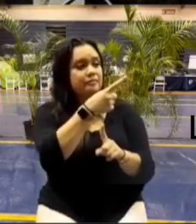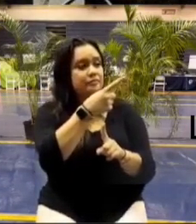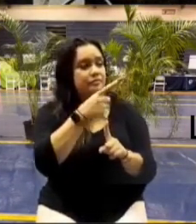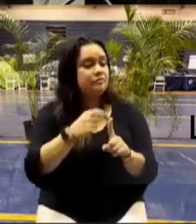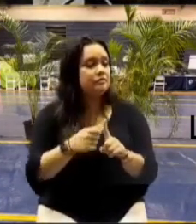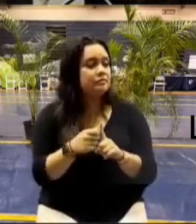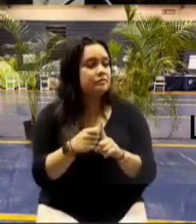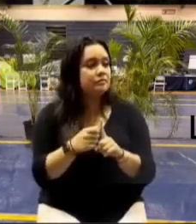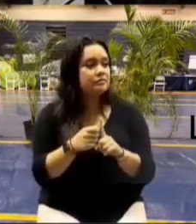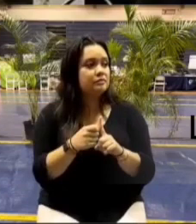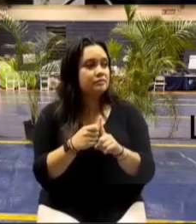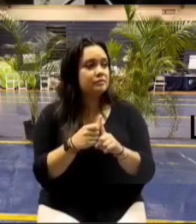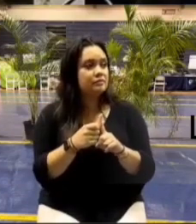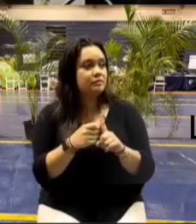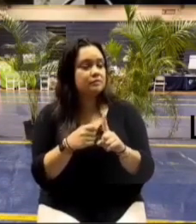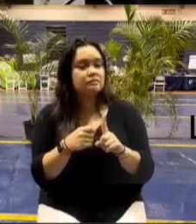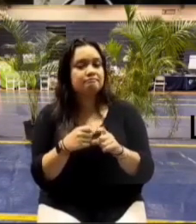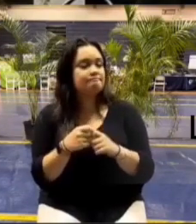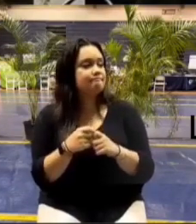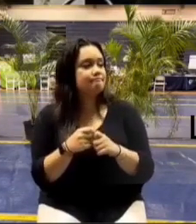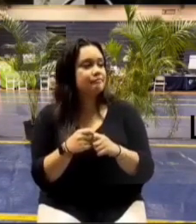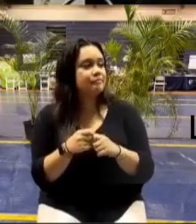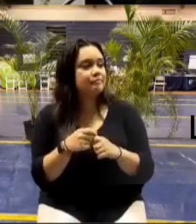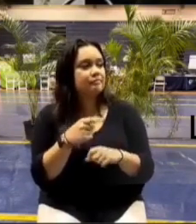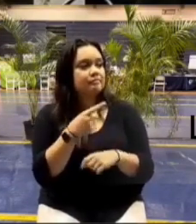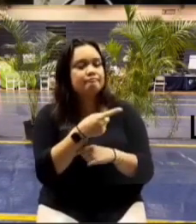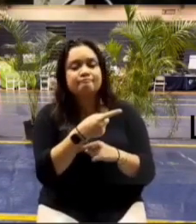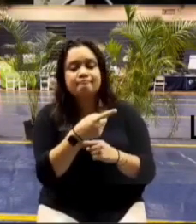uh on the third row right behind him go ahead sir